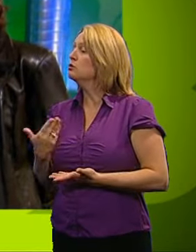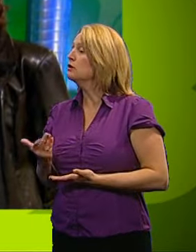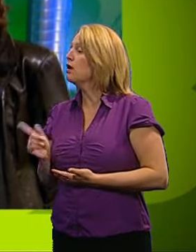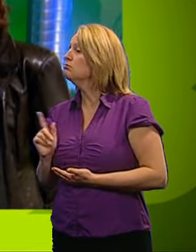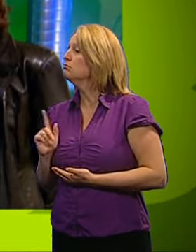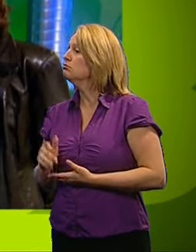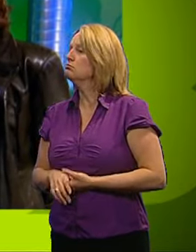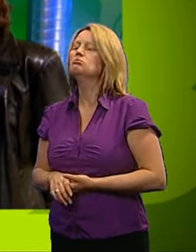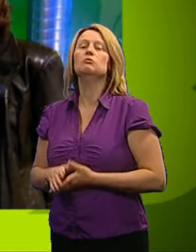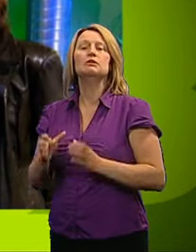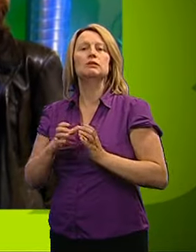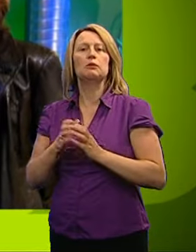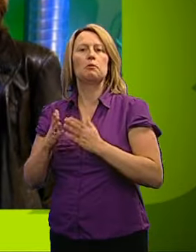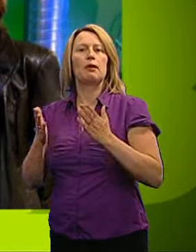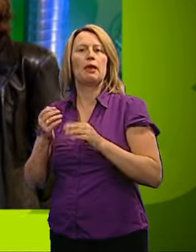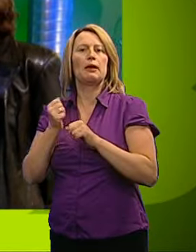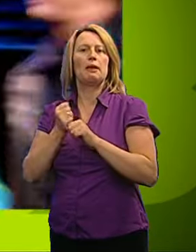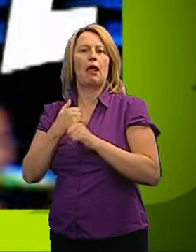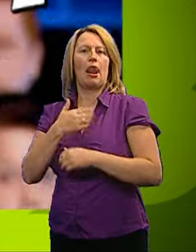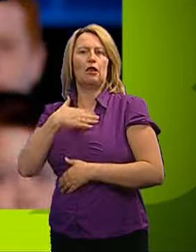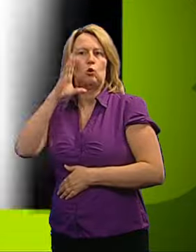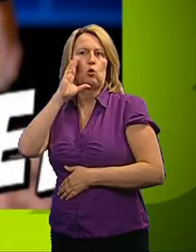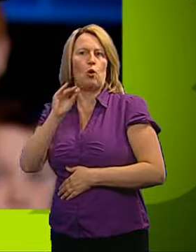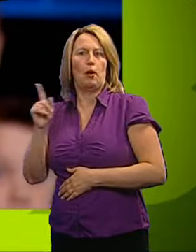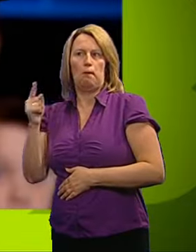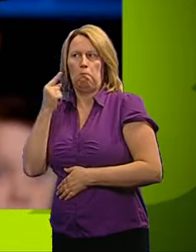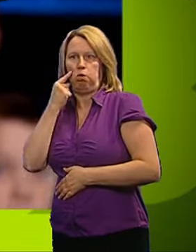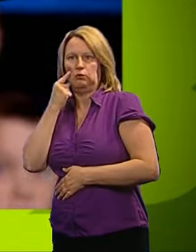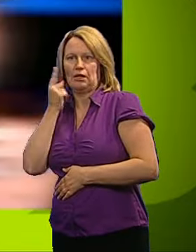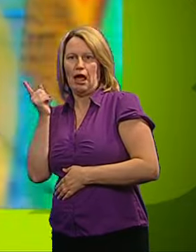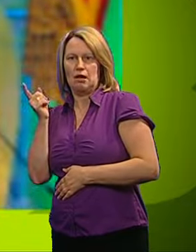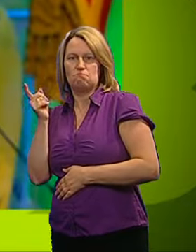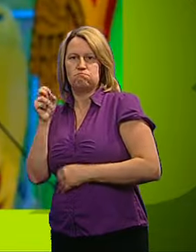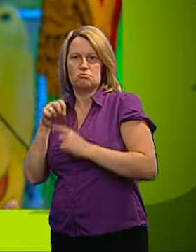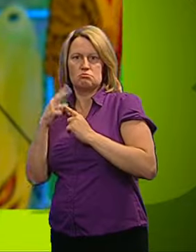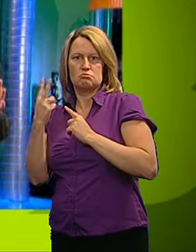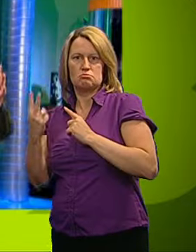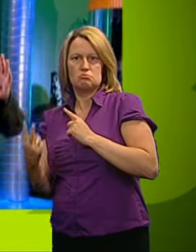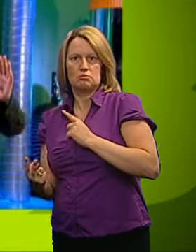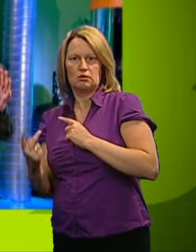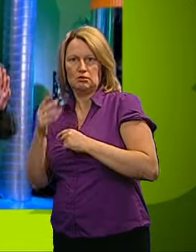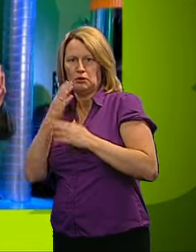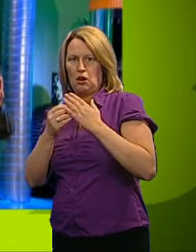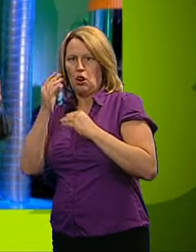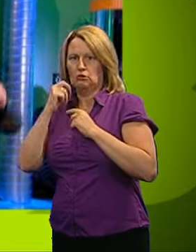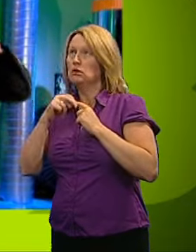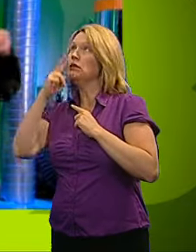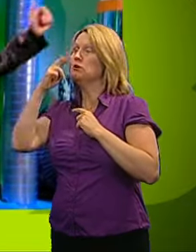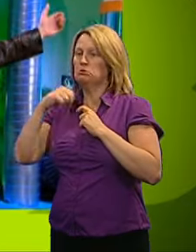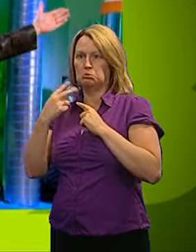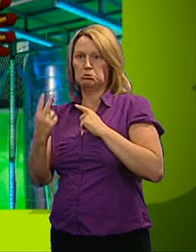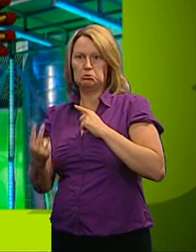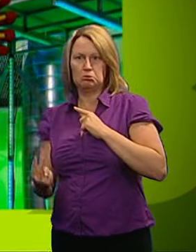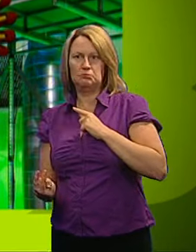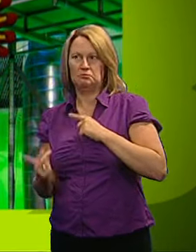Well, today, the teams are playing a game I like to call... Bullseye Bungie. Well, anything that involves suspending lab rats from the ceiling is